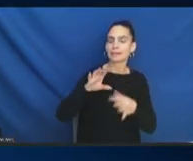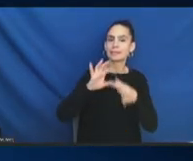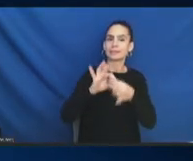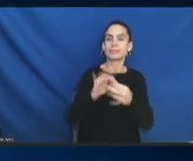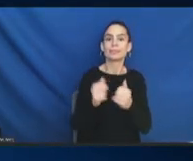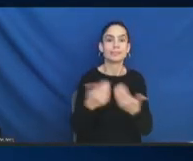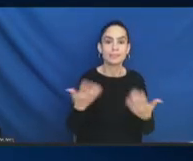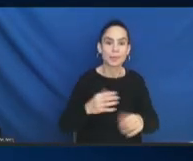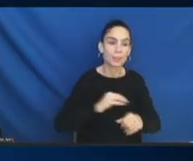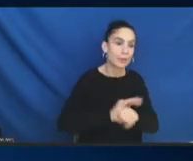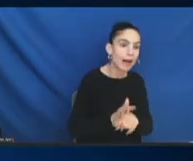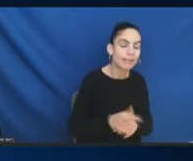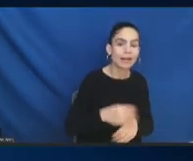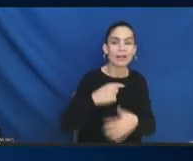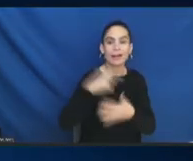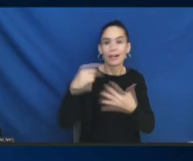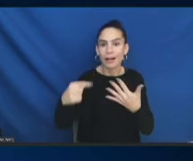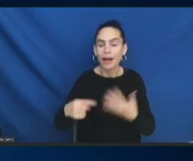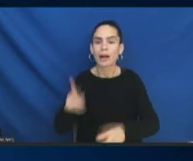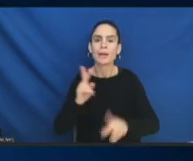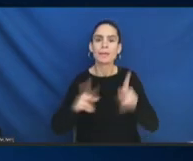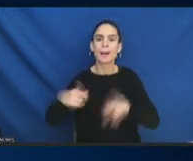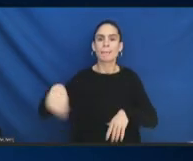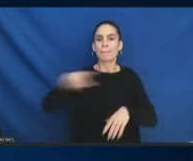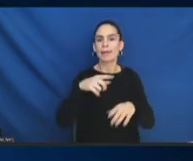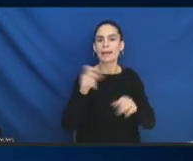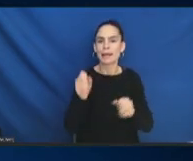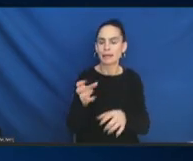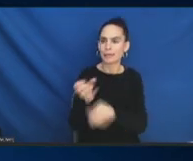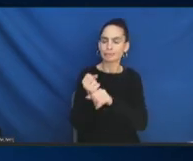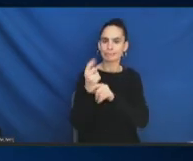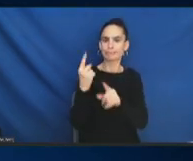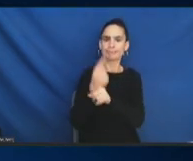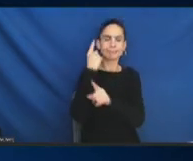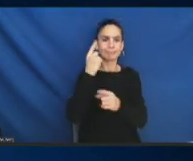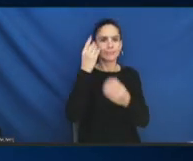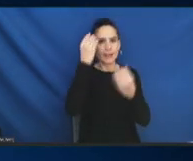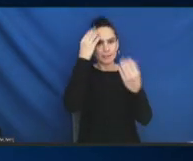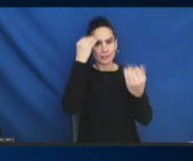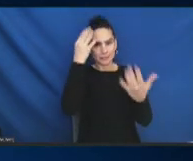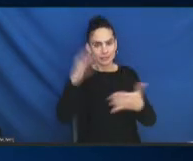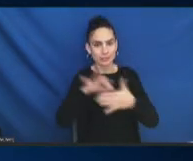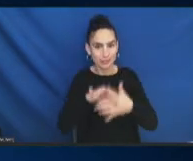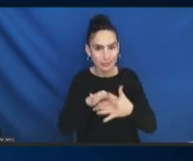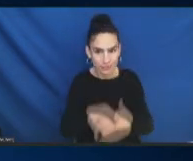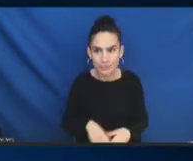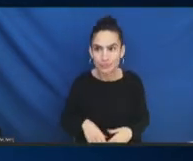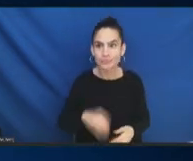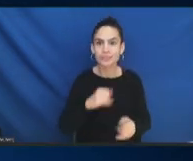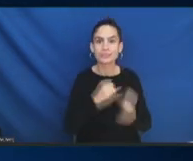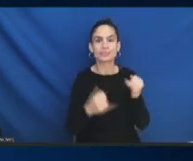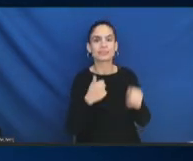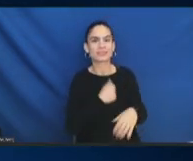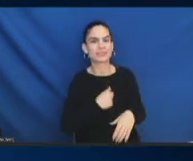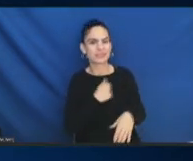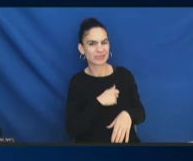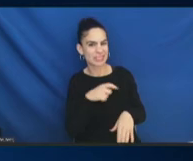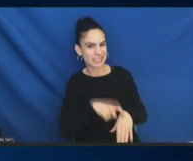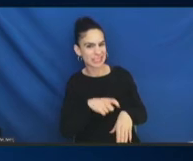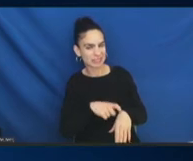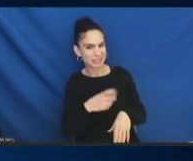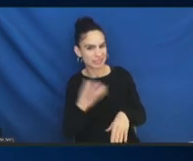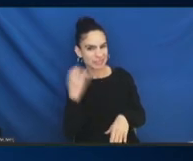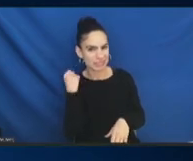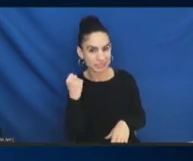people are getting in the information. I think, lastly, I'm sorry for taking up so much time, is that thinking